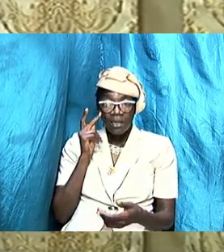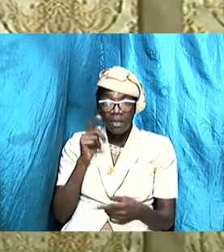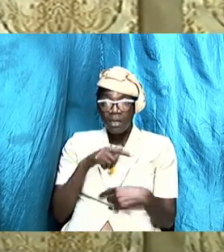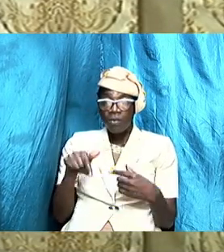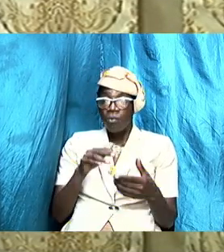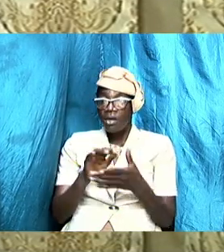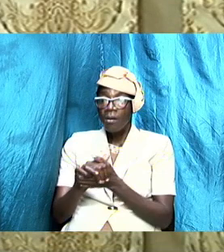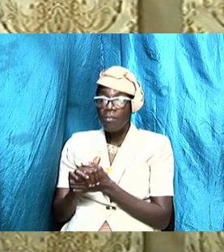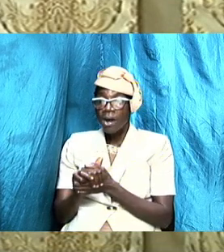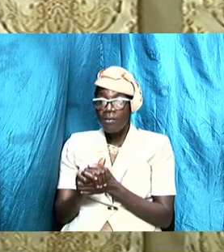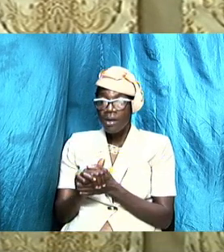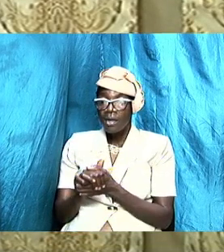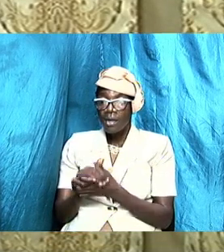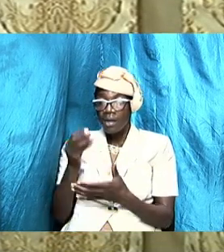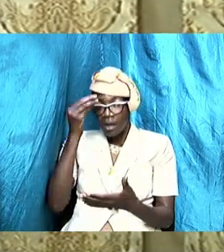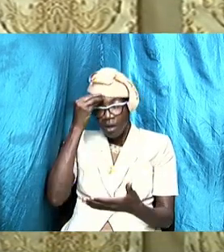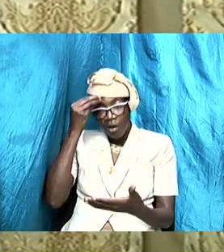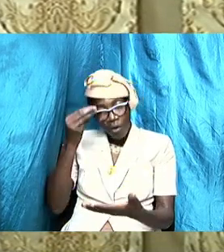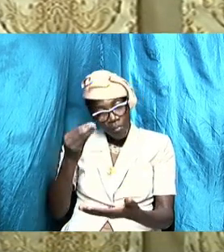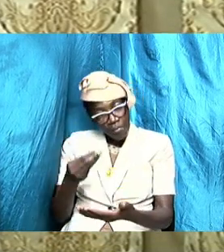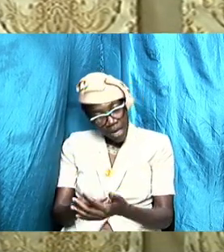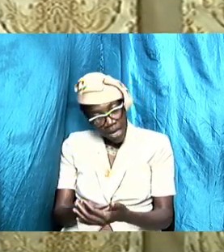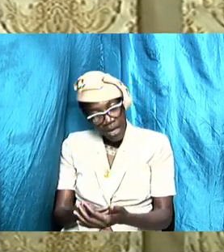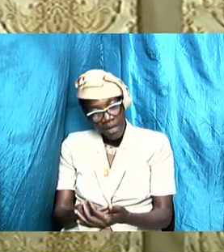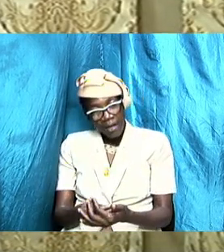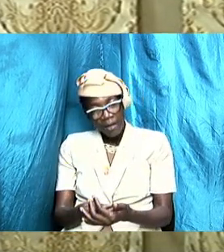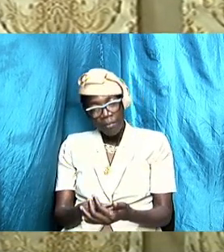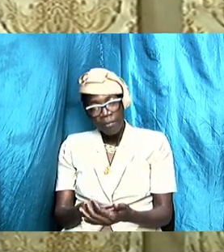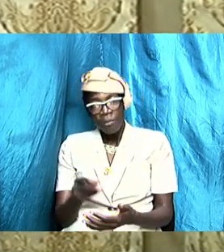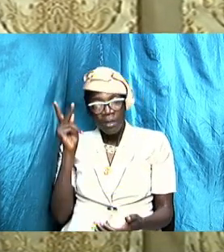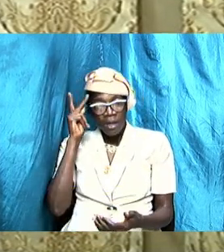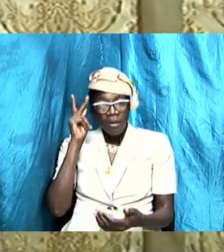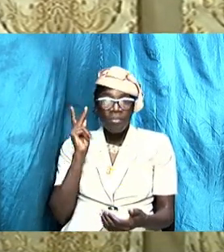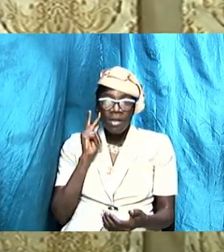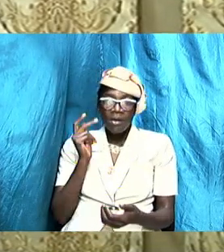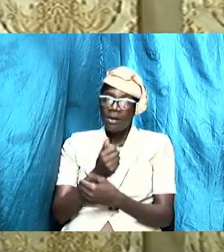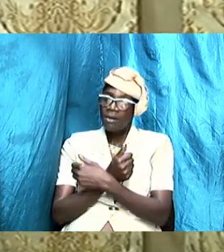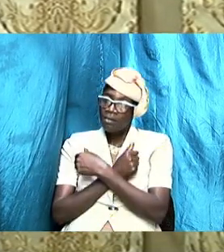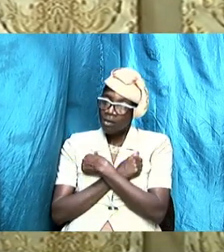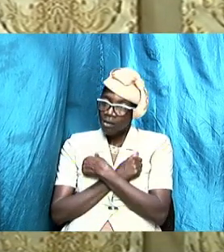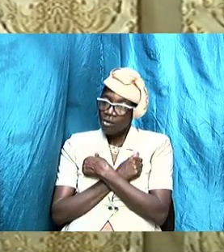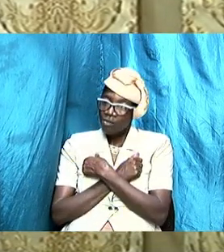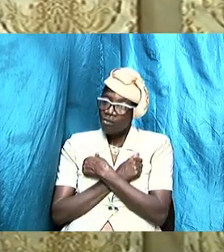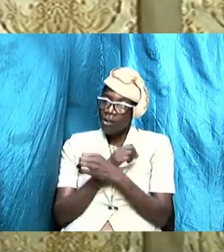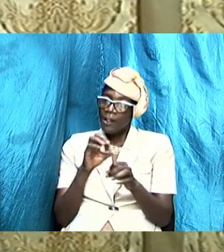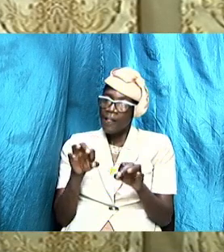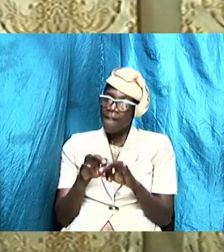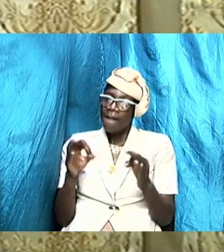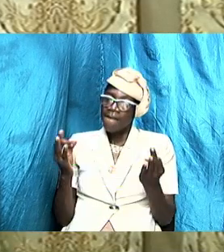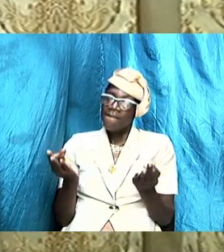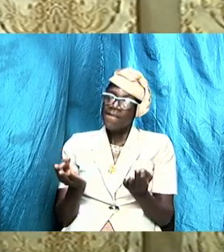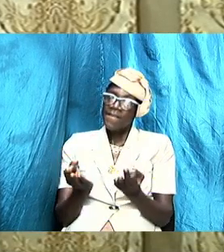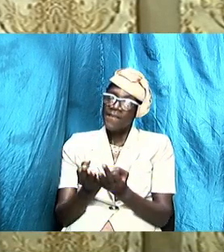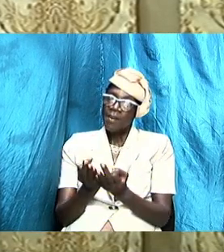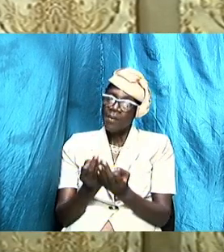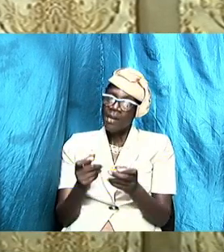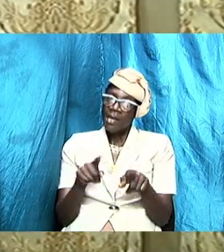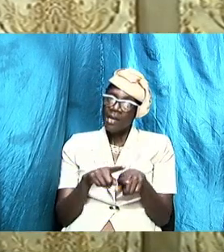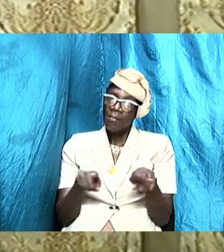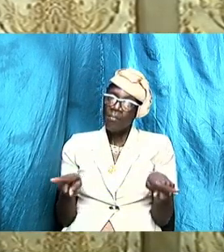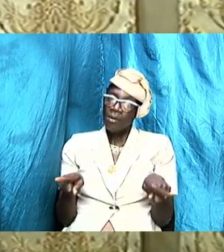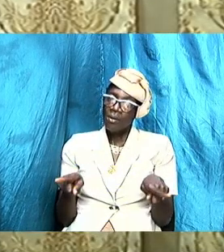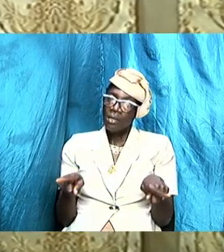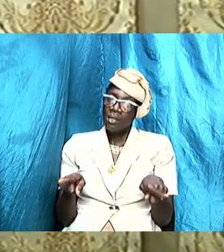be obedient to your parents so you must love them love your family but the